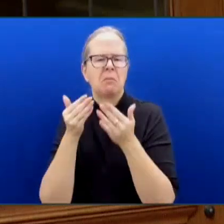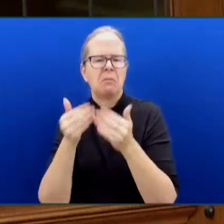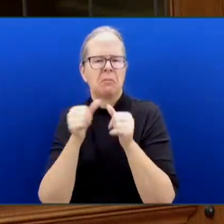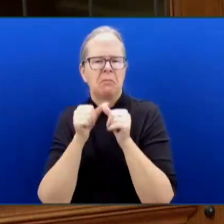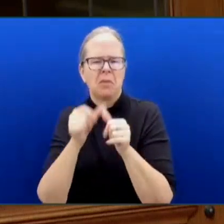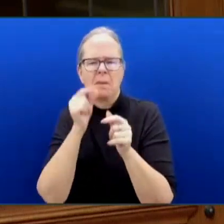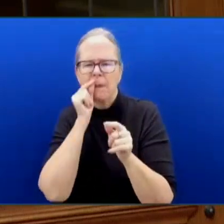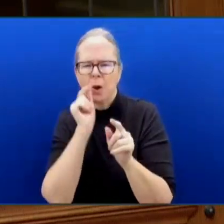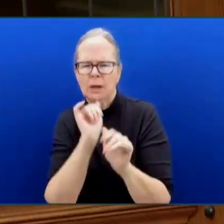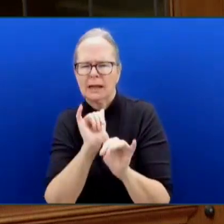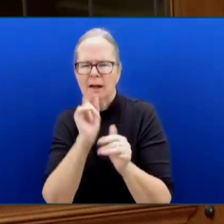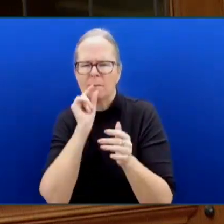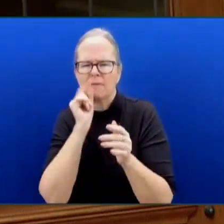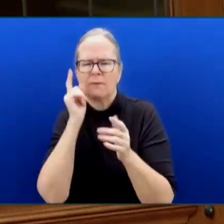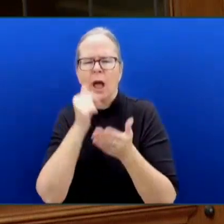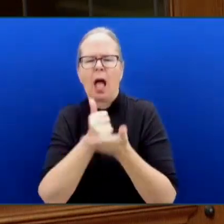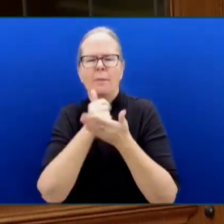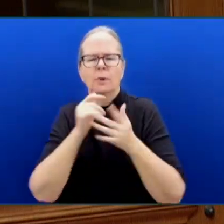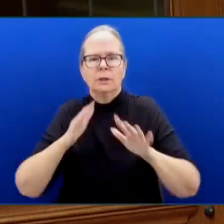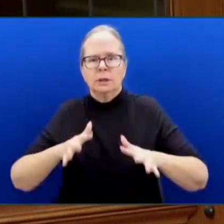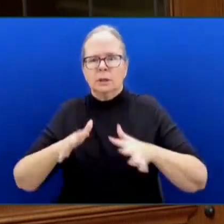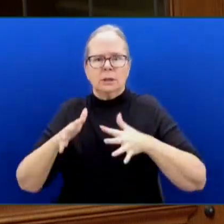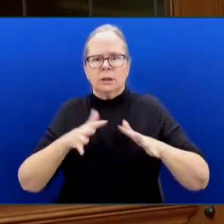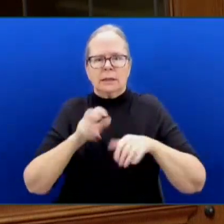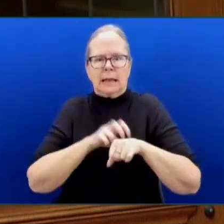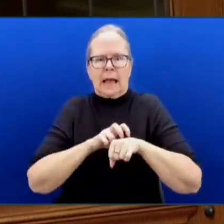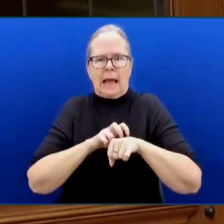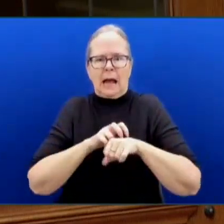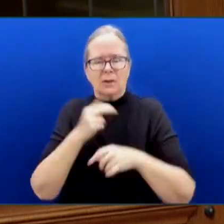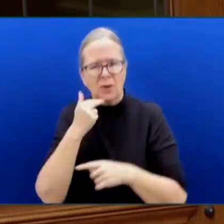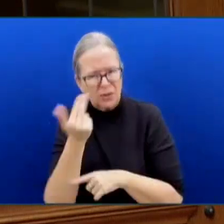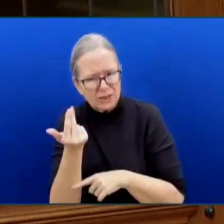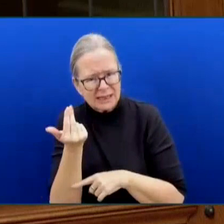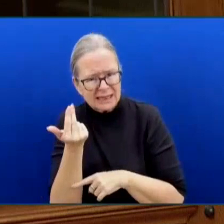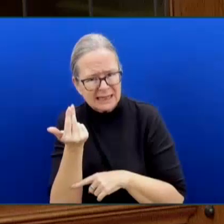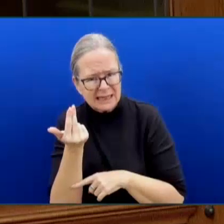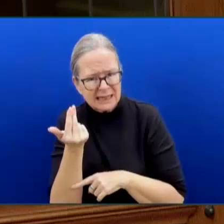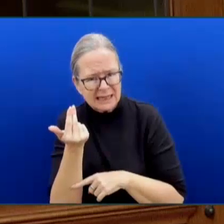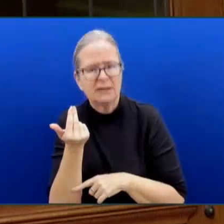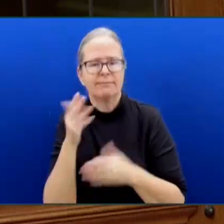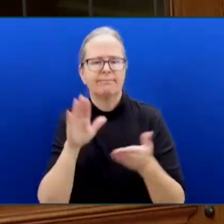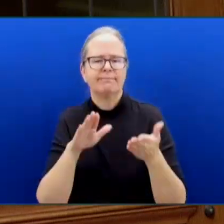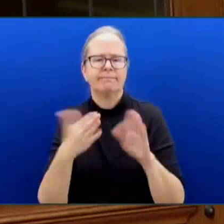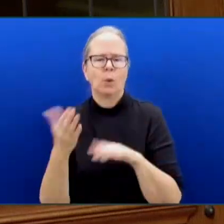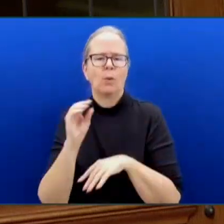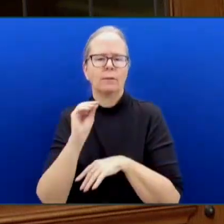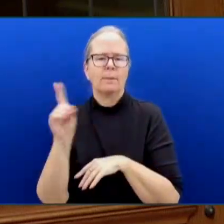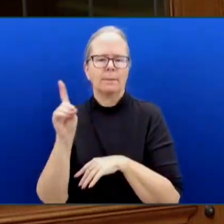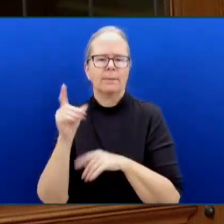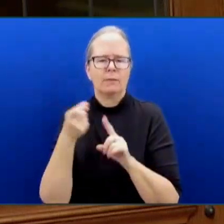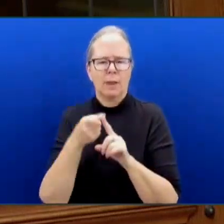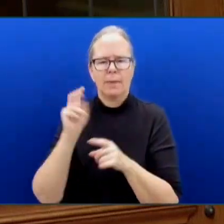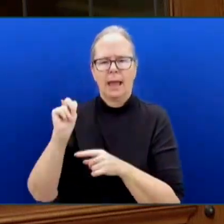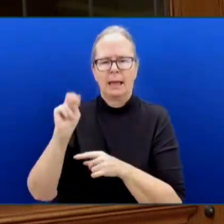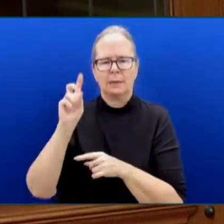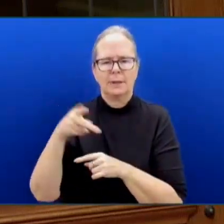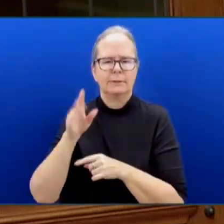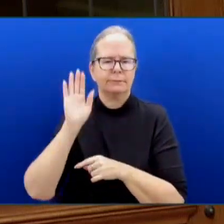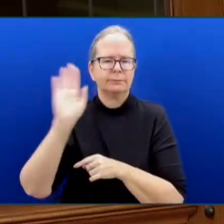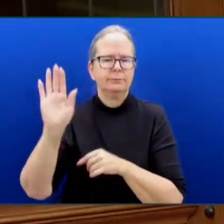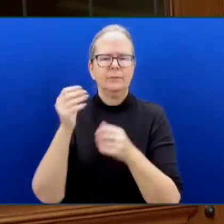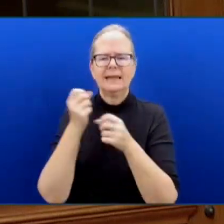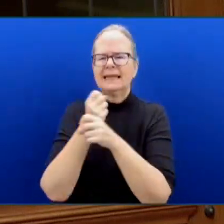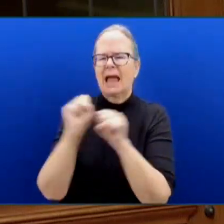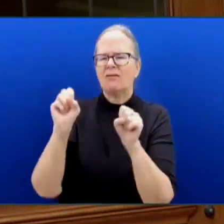13, died from an overdose of NDP safe supply drugs at the age of 14.